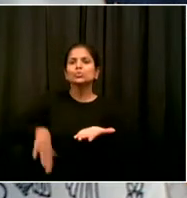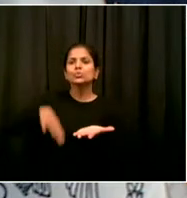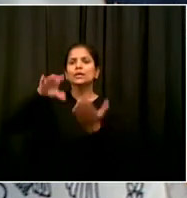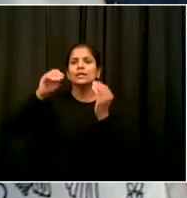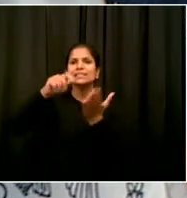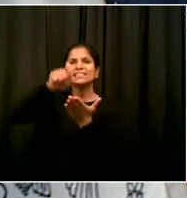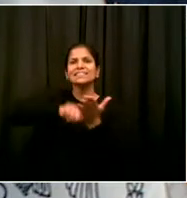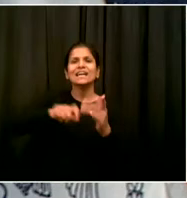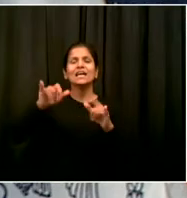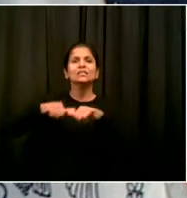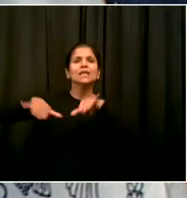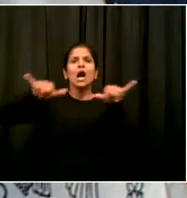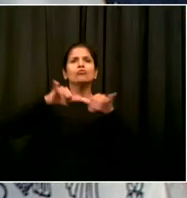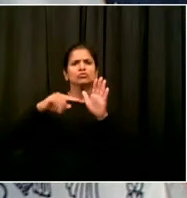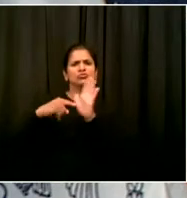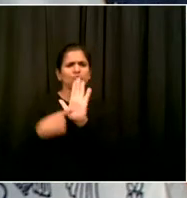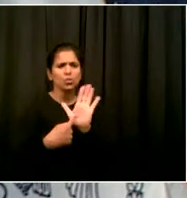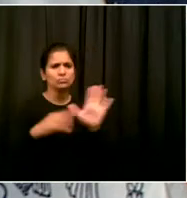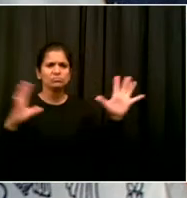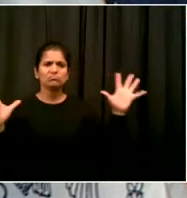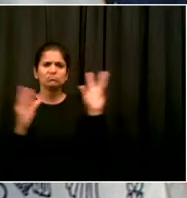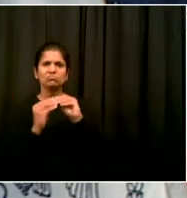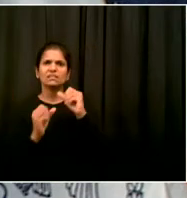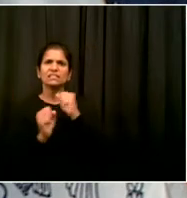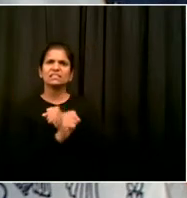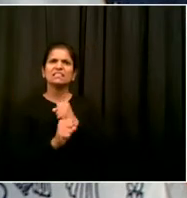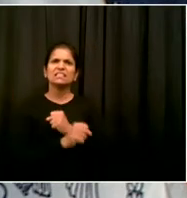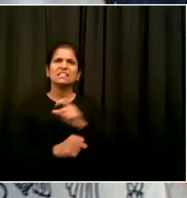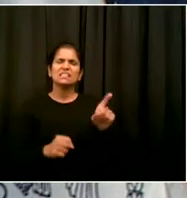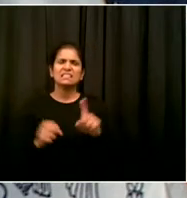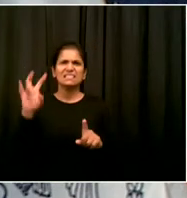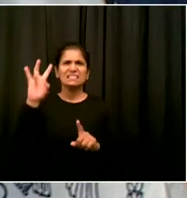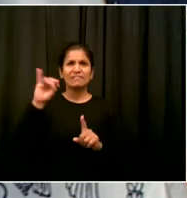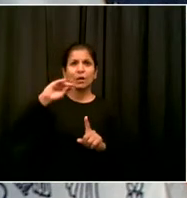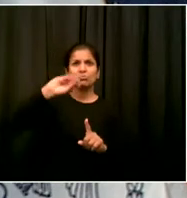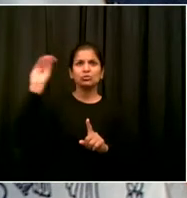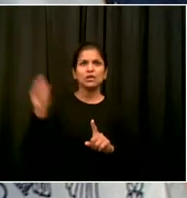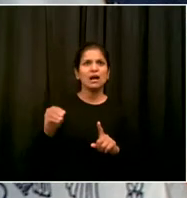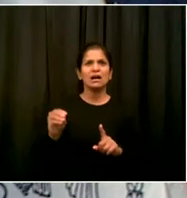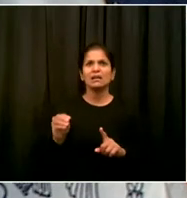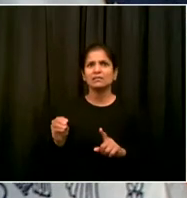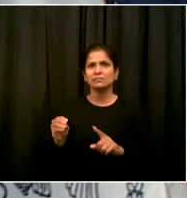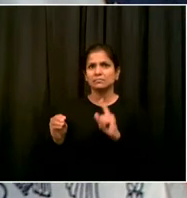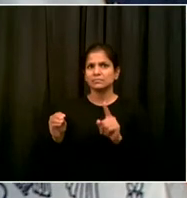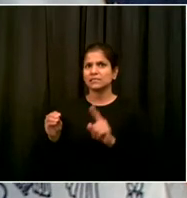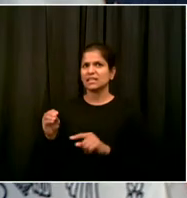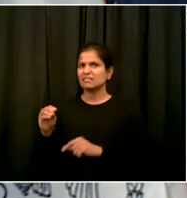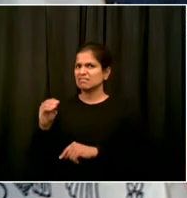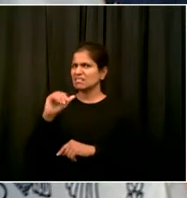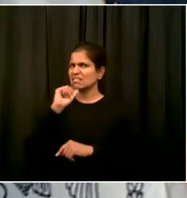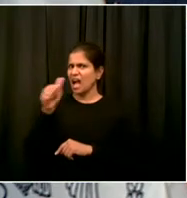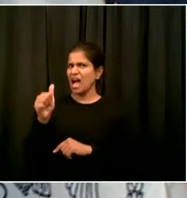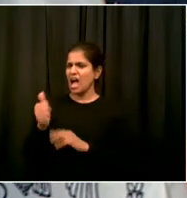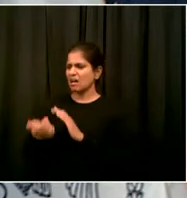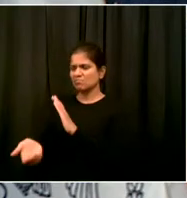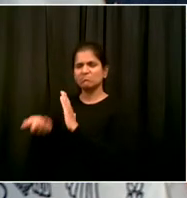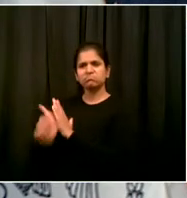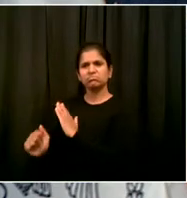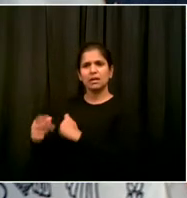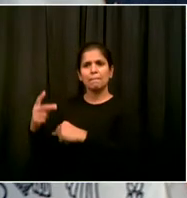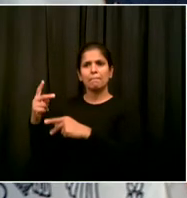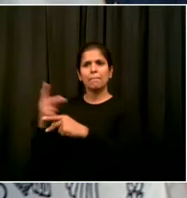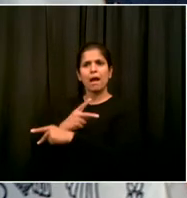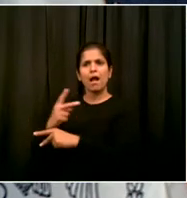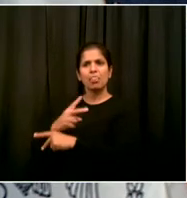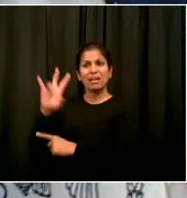if you think your administration is preparing kids to be, you know, proficient enough to graduate. And